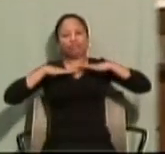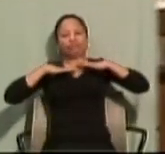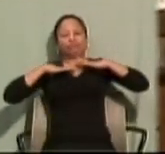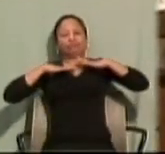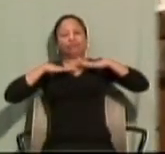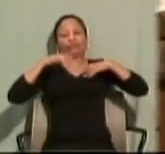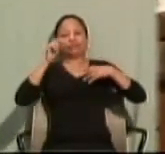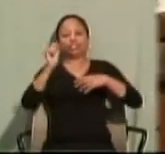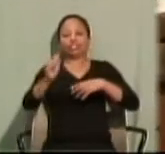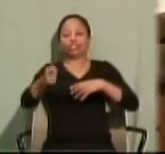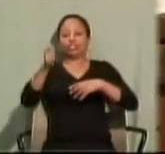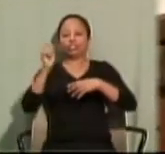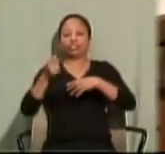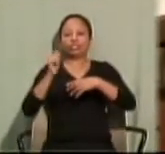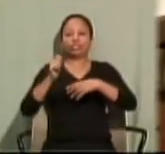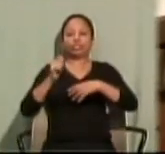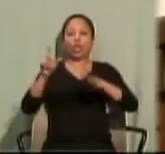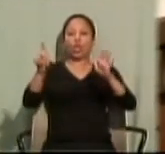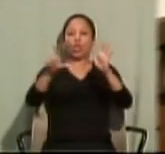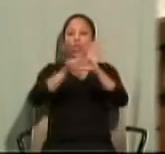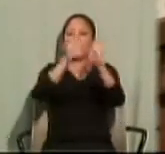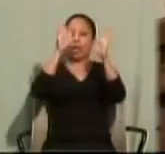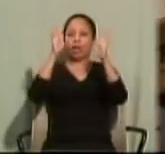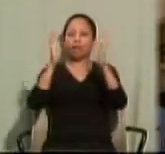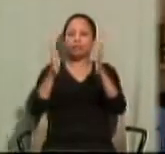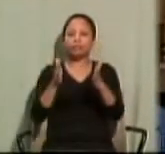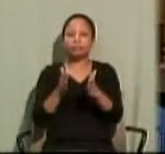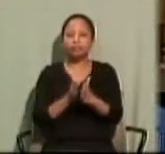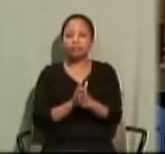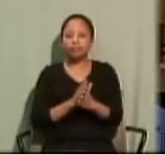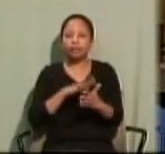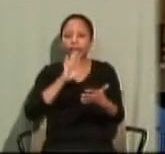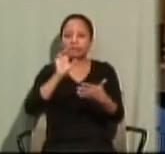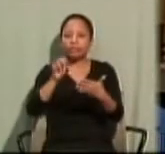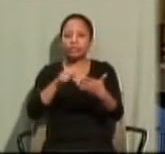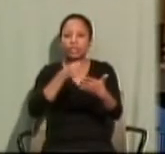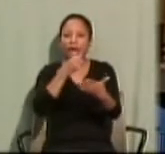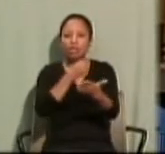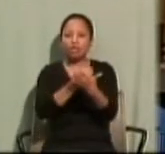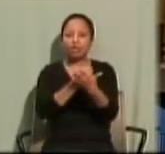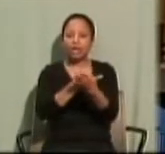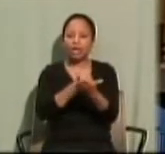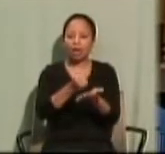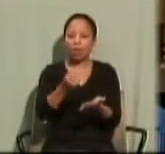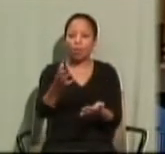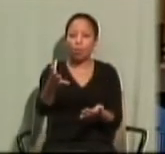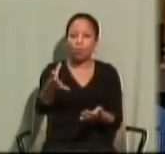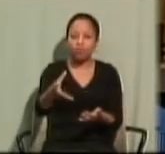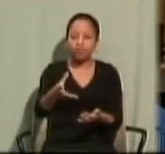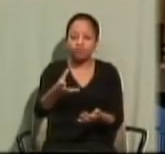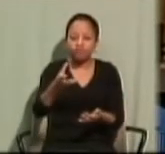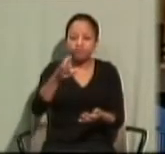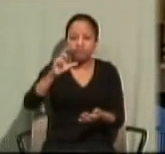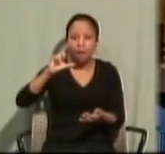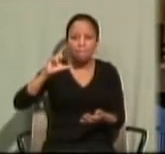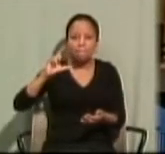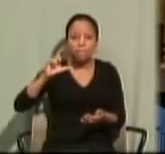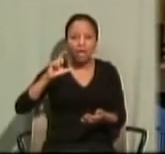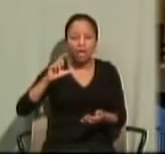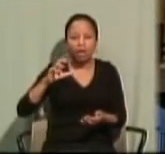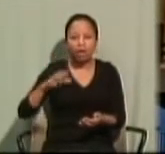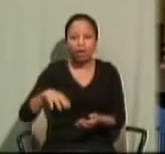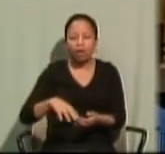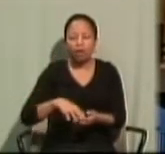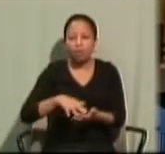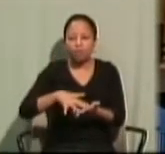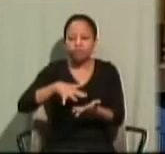judges and lawyers receive huge wards of money. That is not